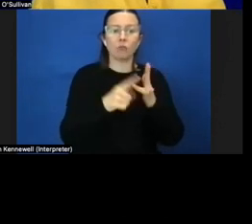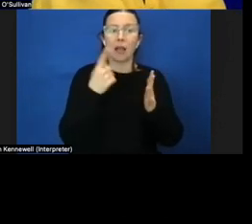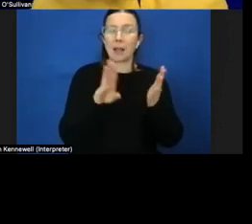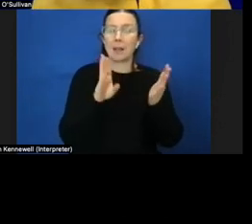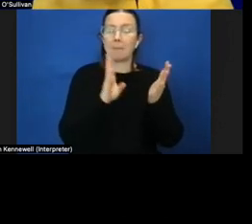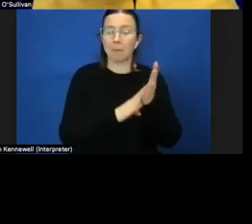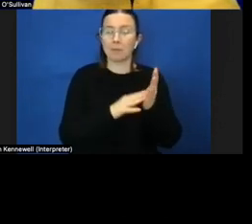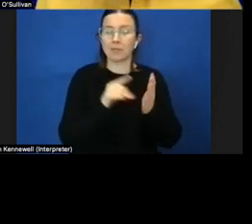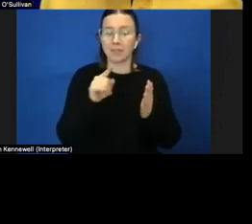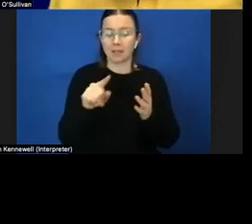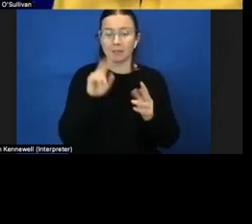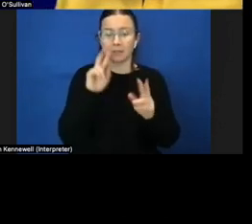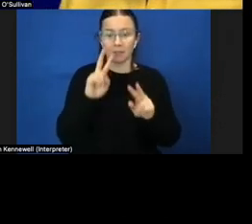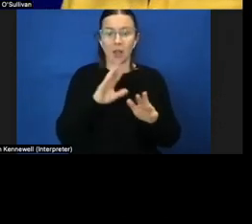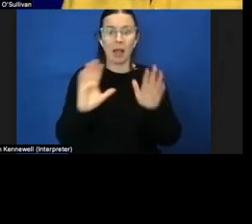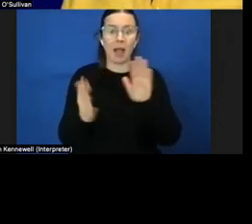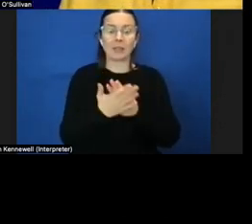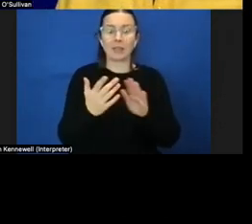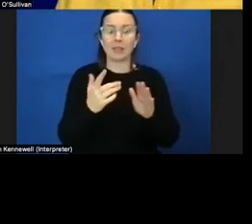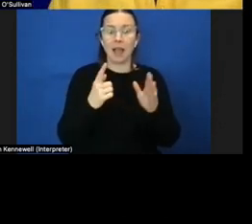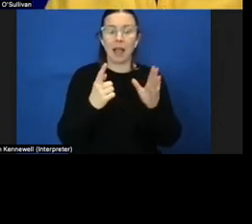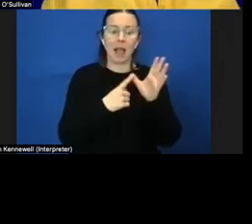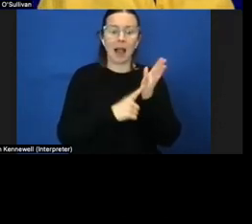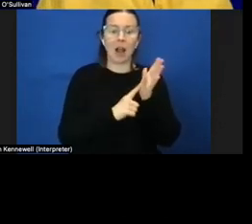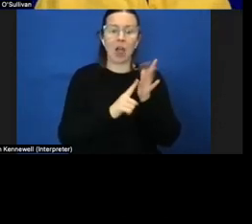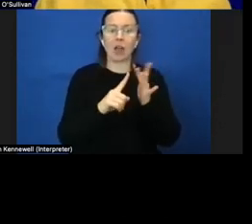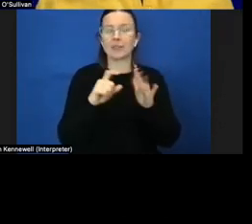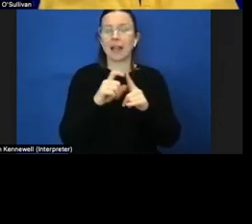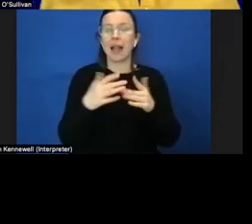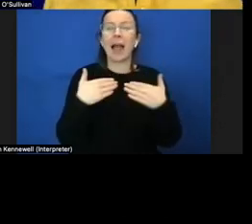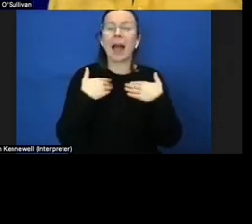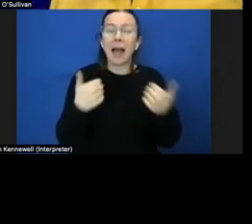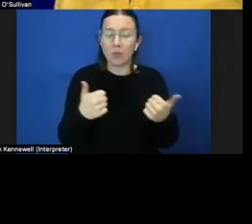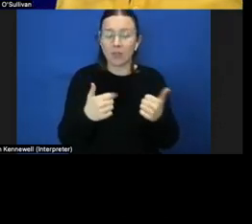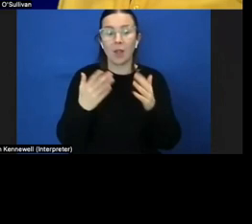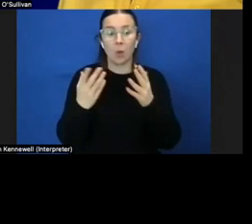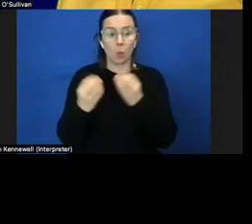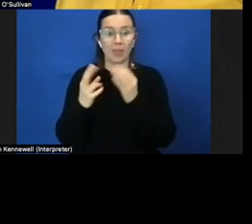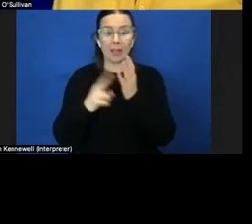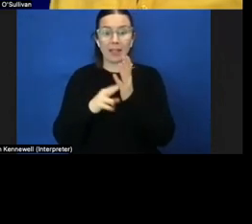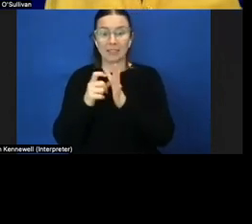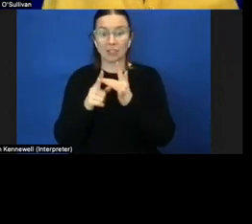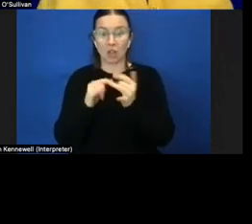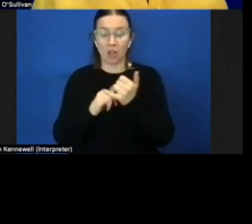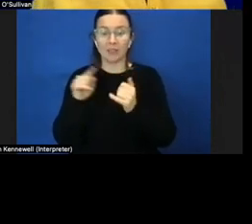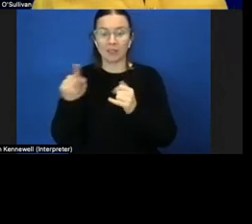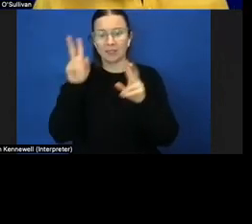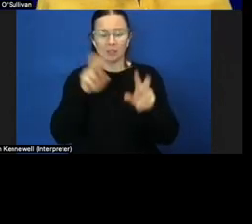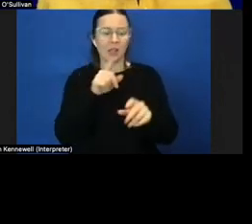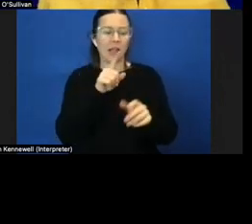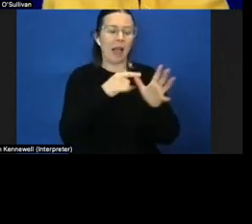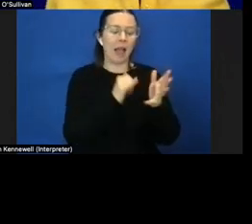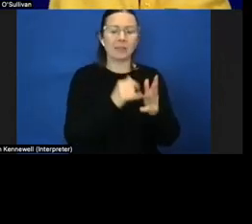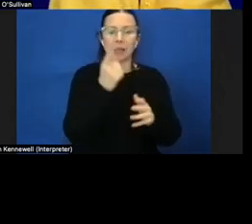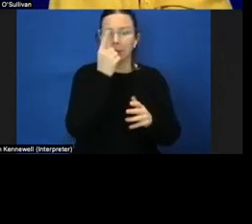considered under the allied health banner um and with the ndis it's billed as um capacity building